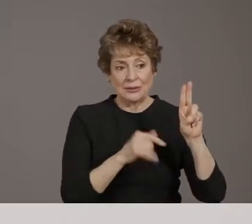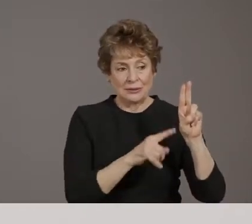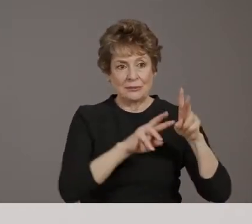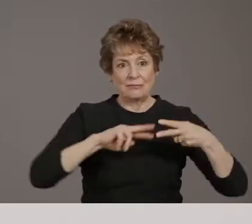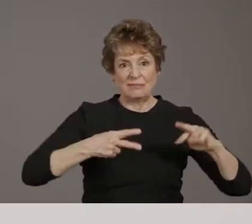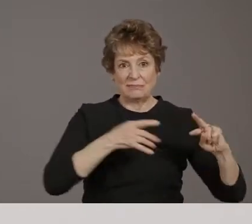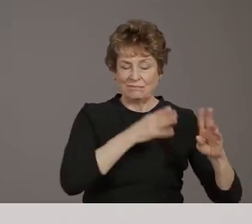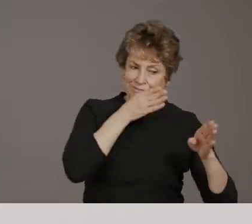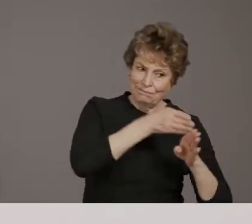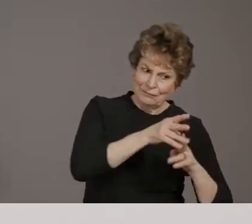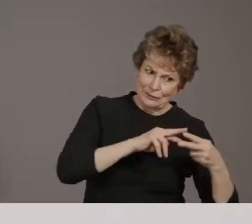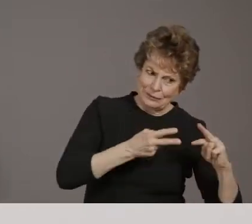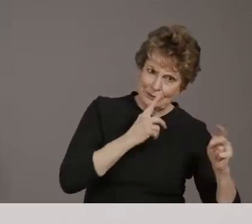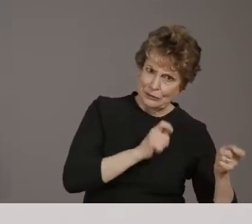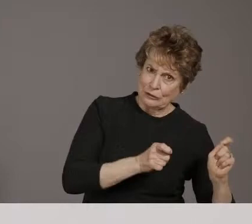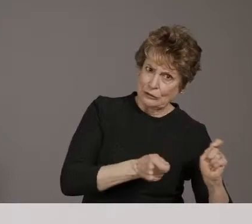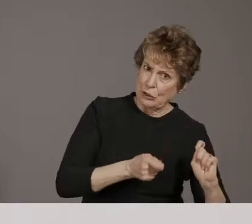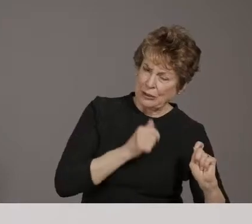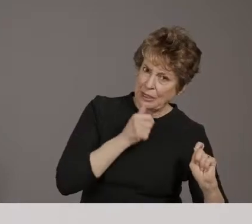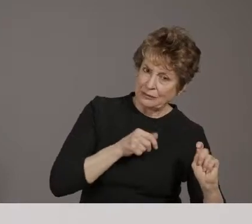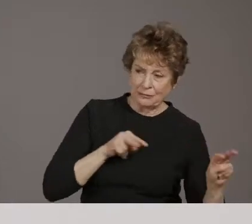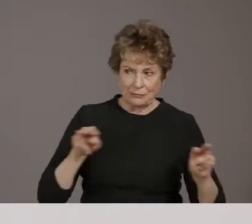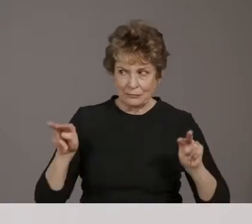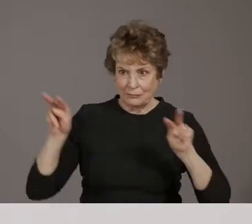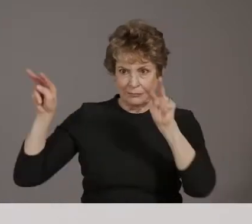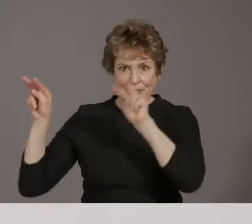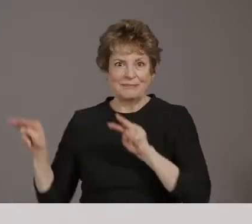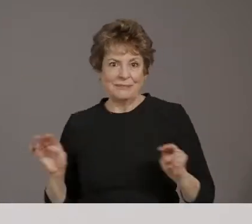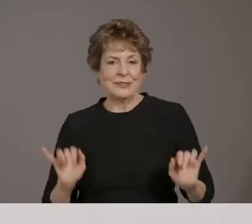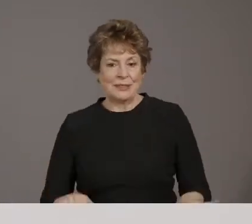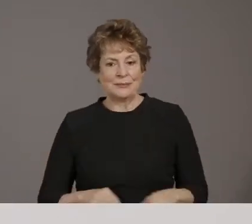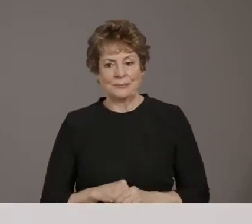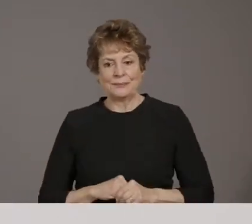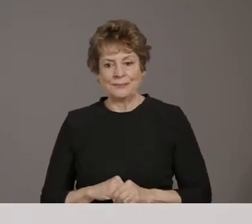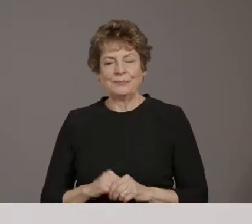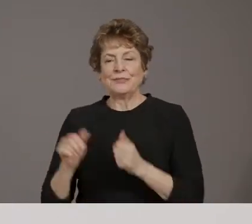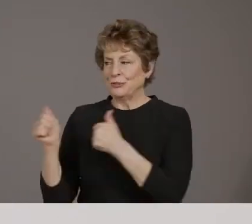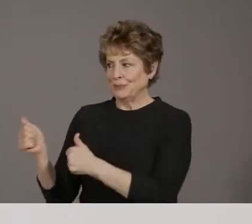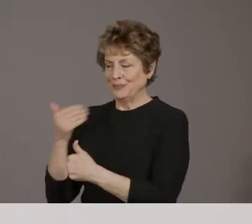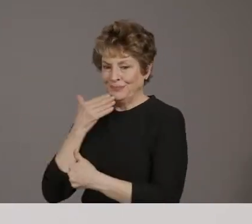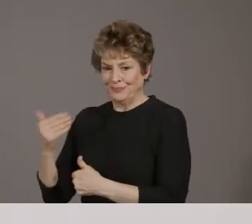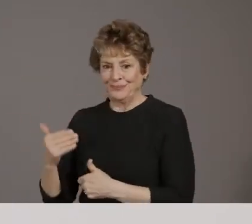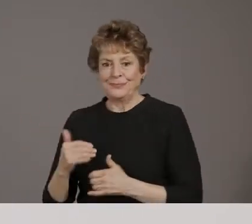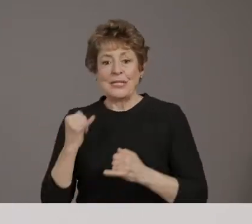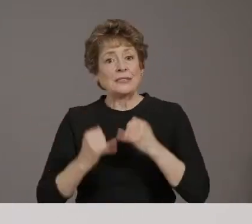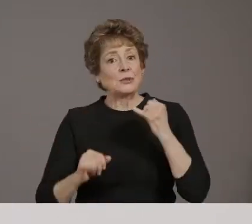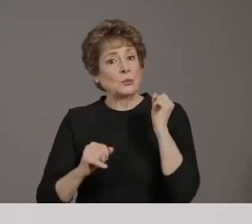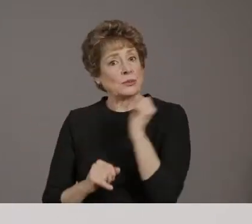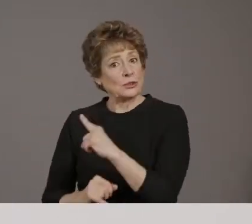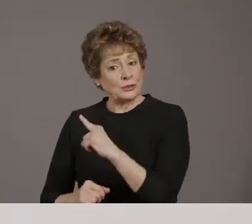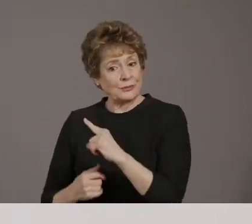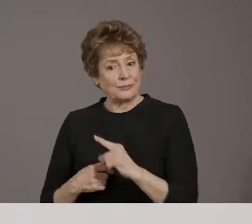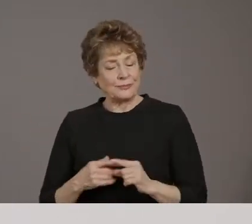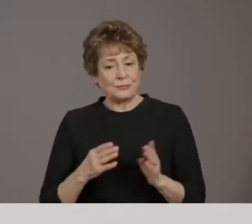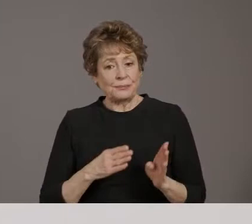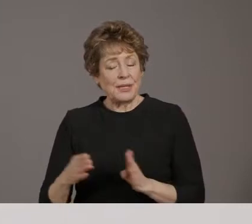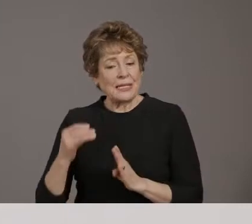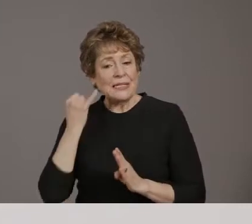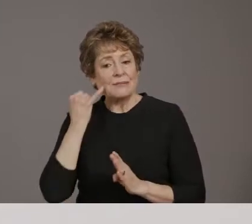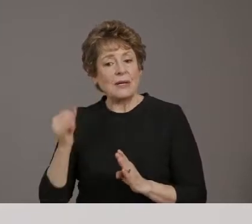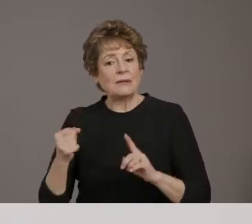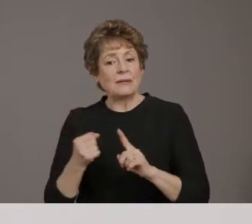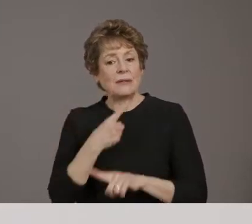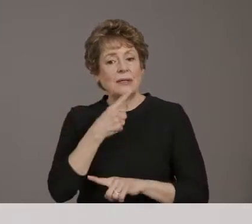Awesome. And then my last question for you is, is there a plan if this variant becomes a more prominent strain of the virus?